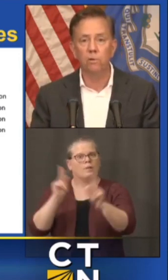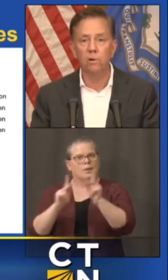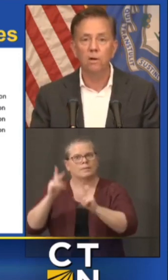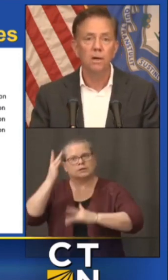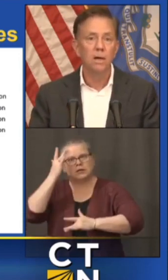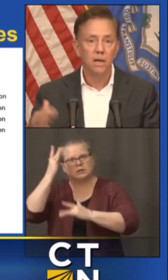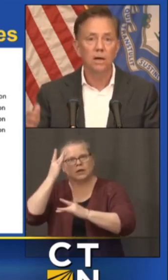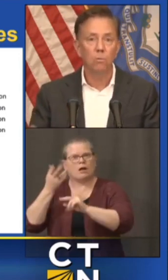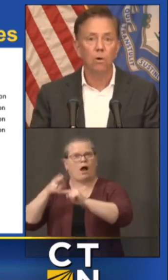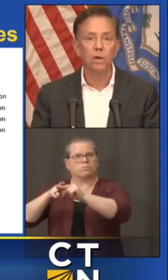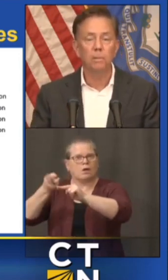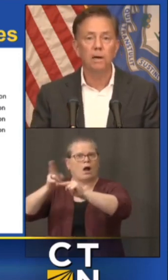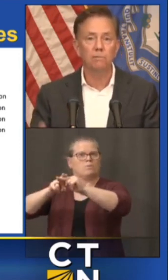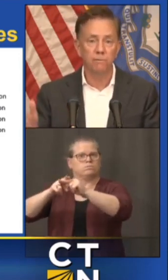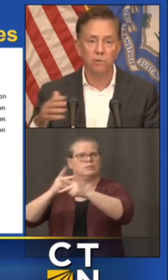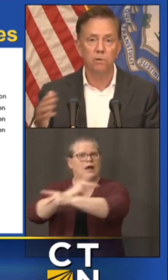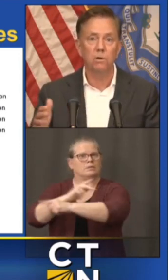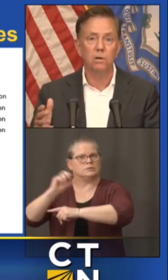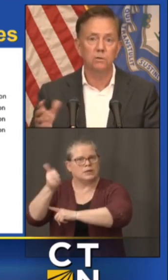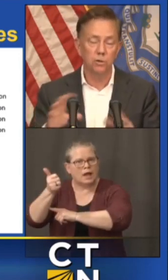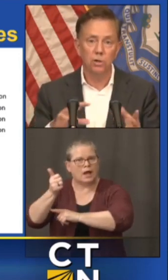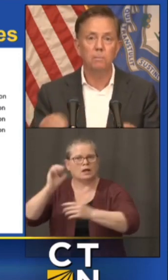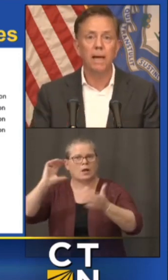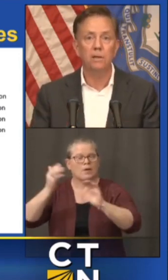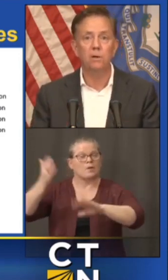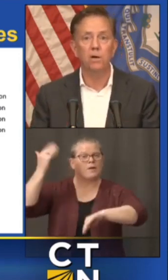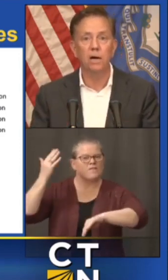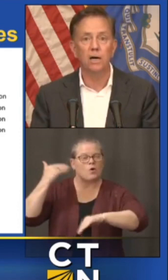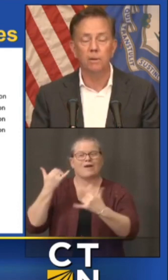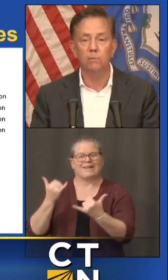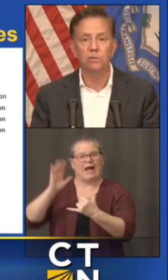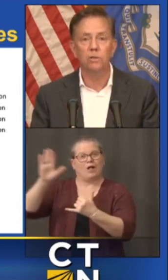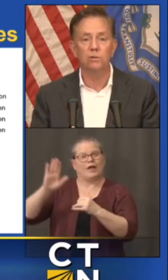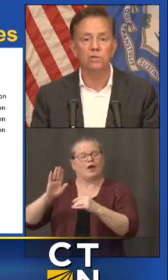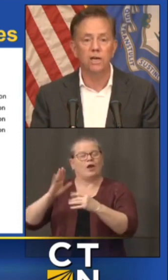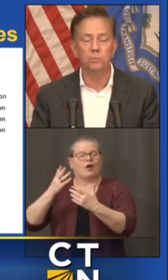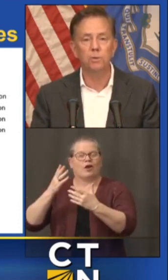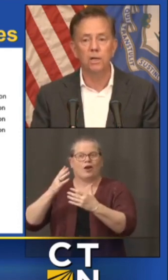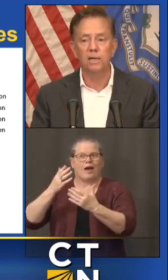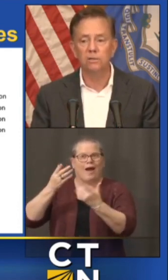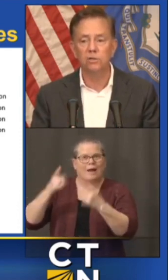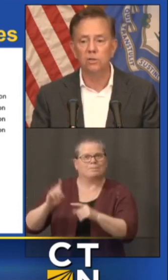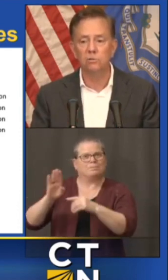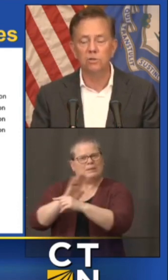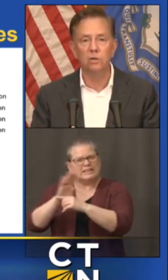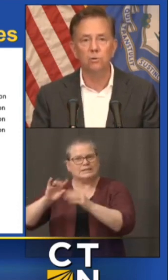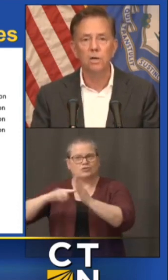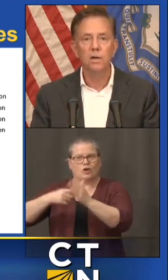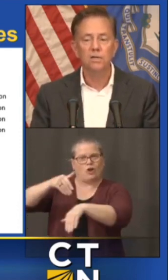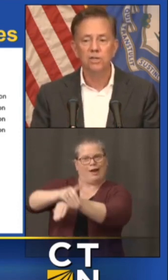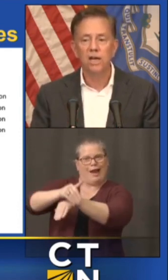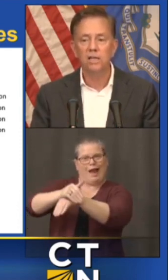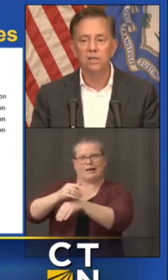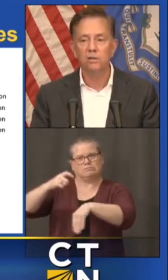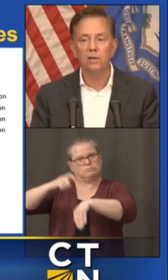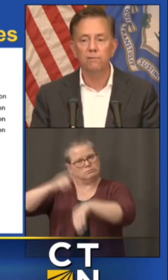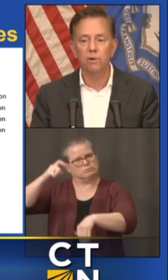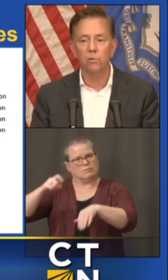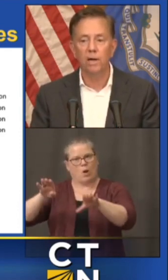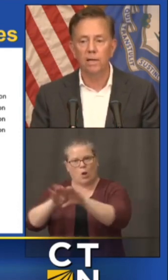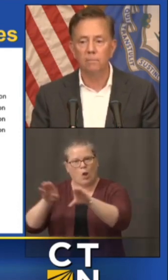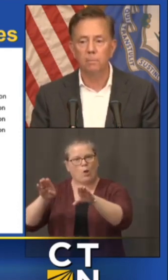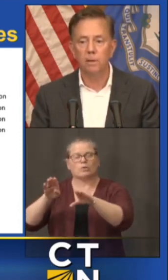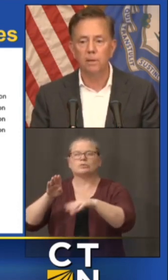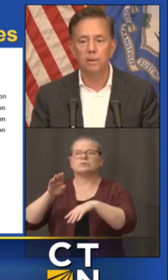were before and they're worried about further uh turning back their economy which they're desperate not to do so take nothing